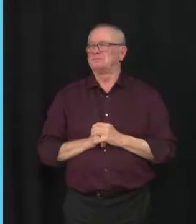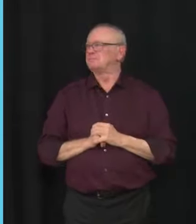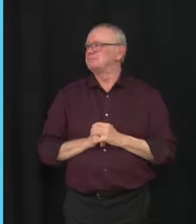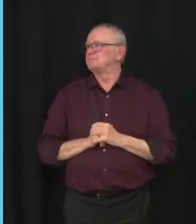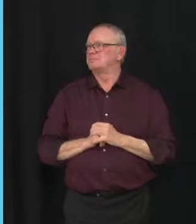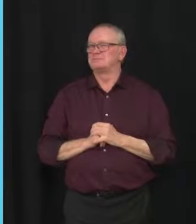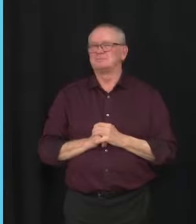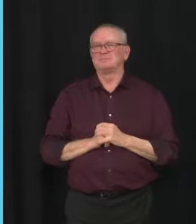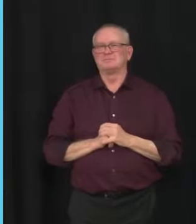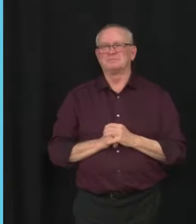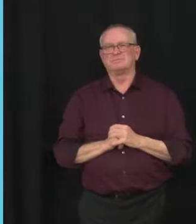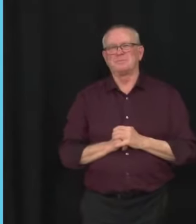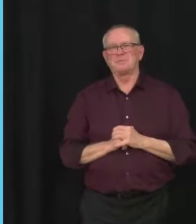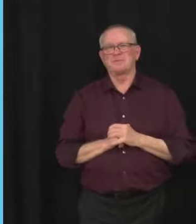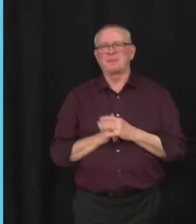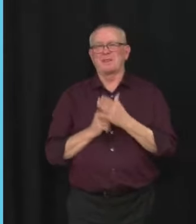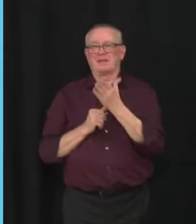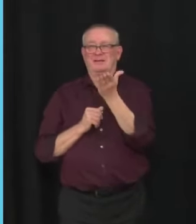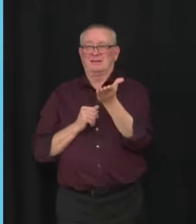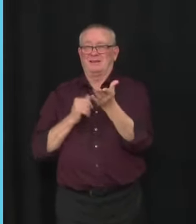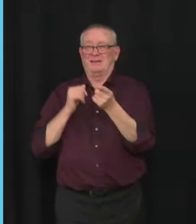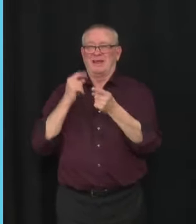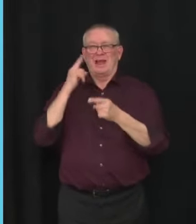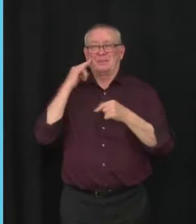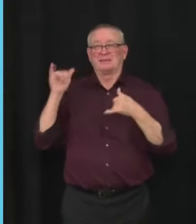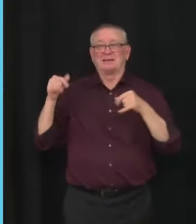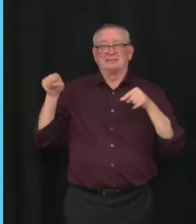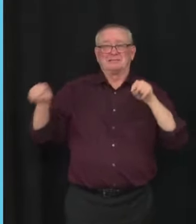actual issue, which is climate change?